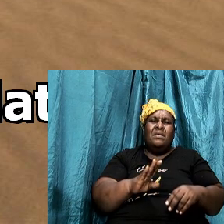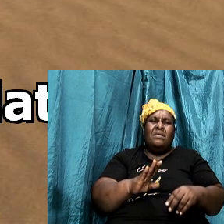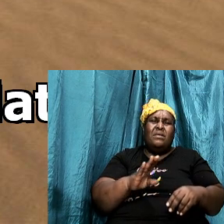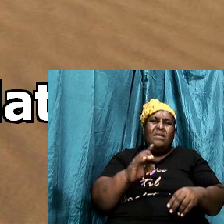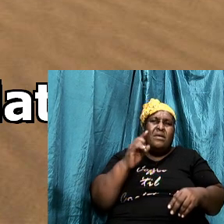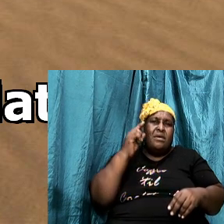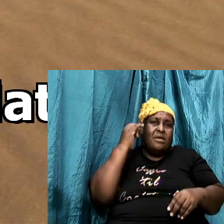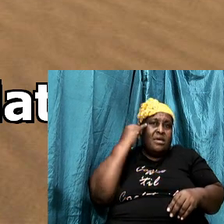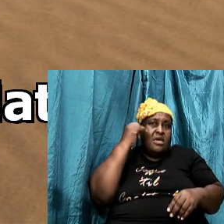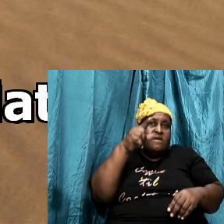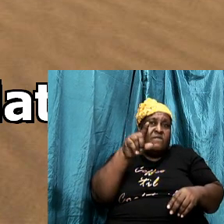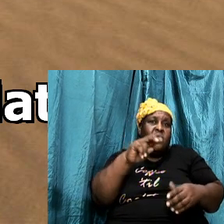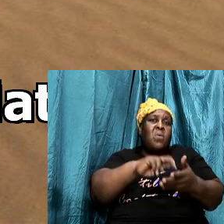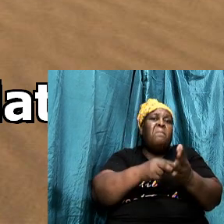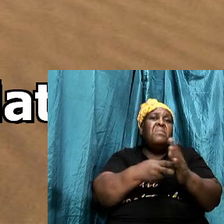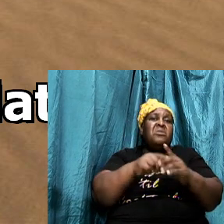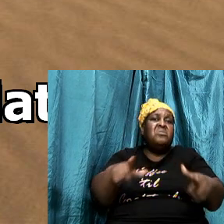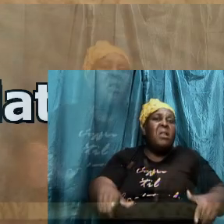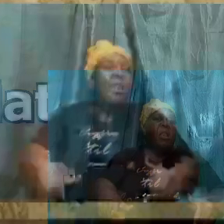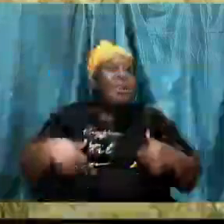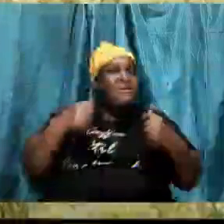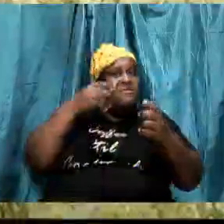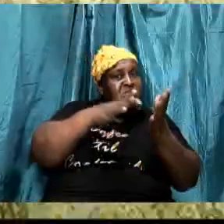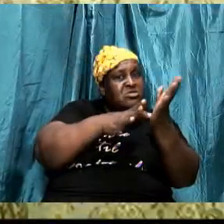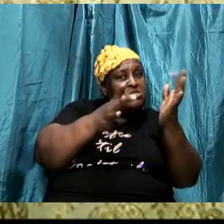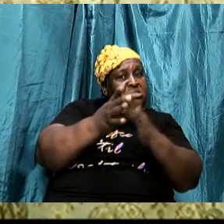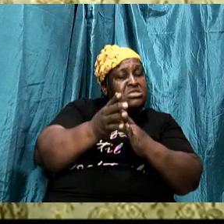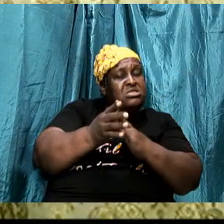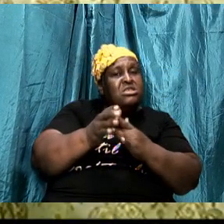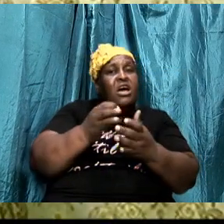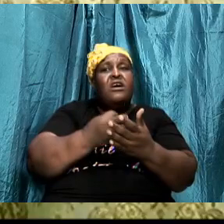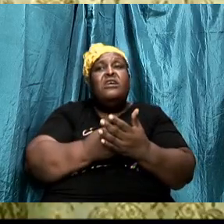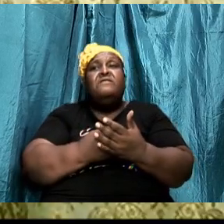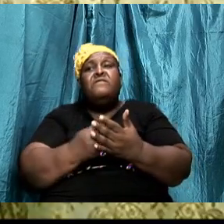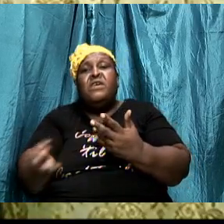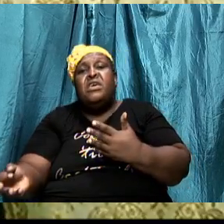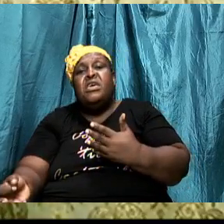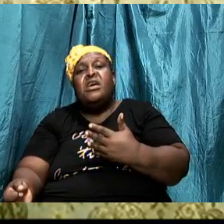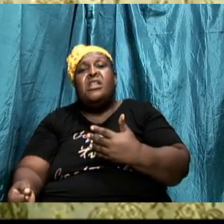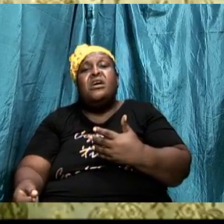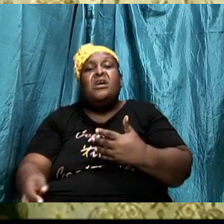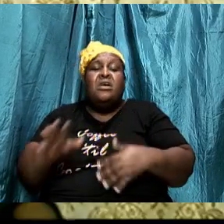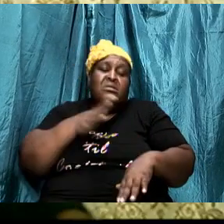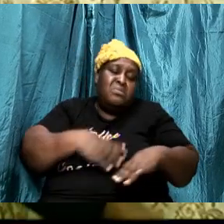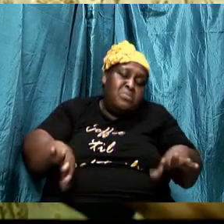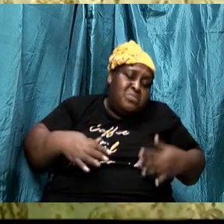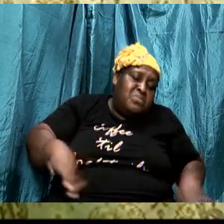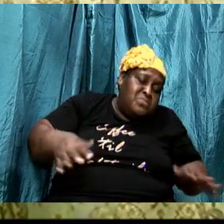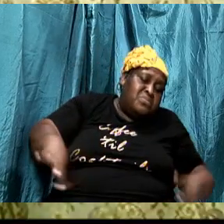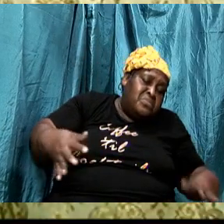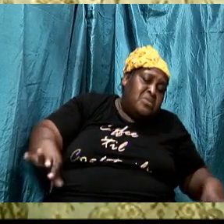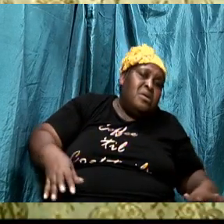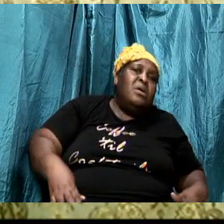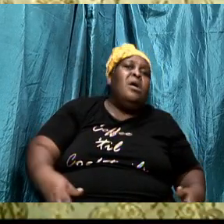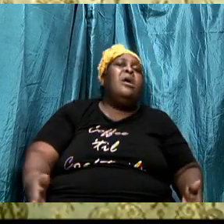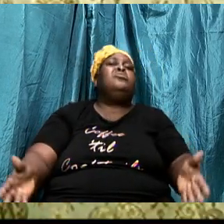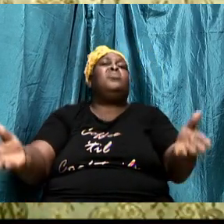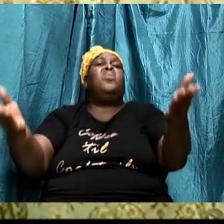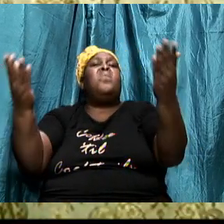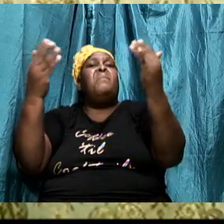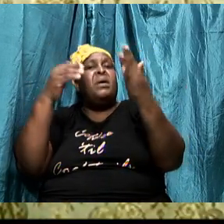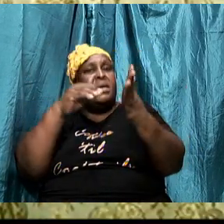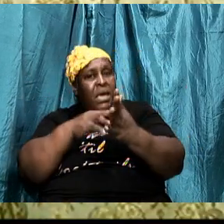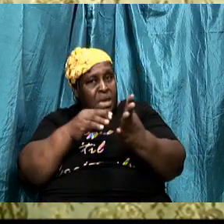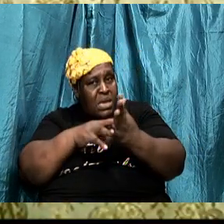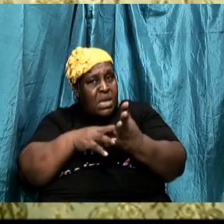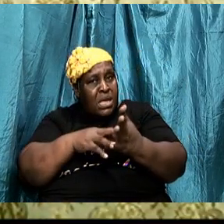mean to live for God and you buck your toe up and you get up and brush off yourself even when the adversaries come and say